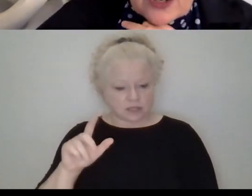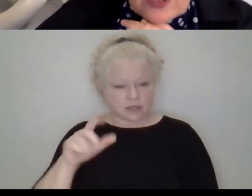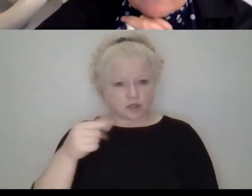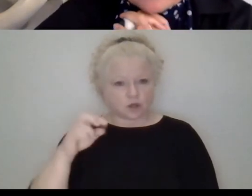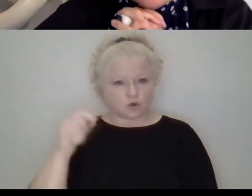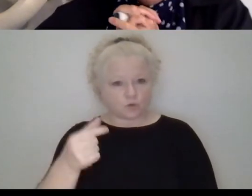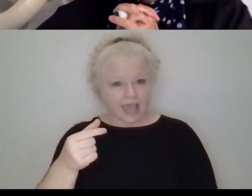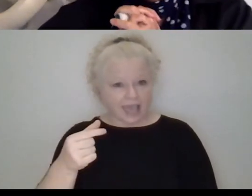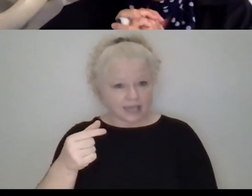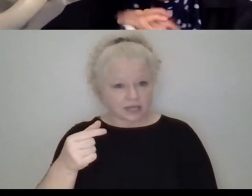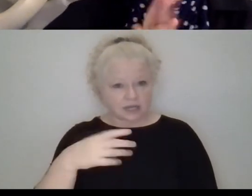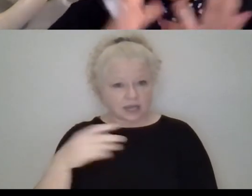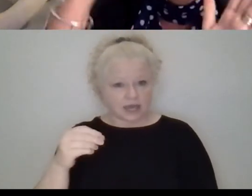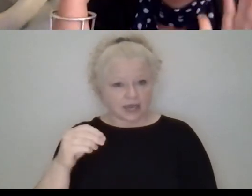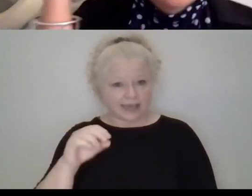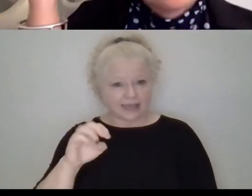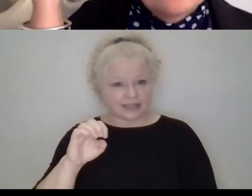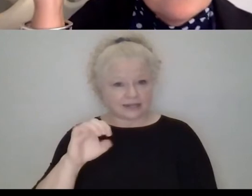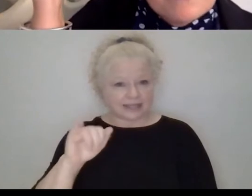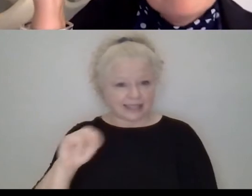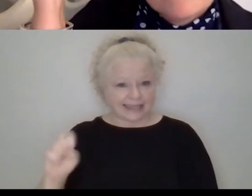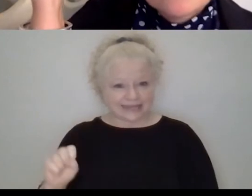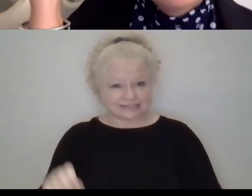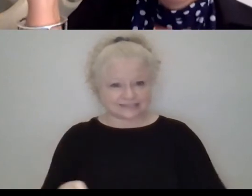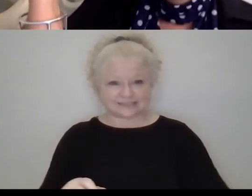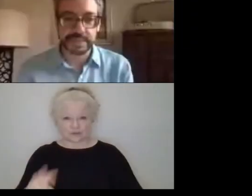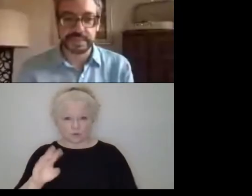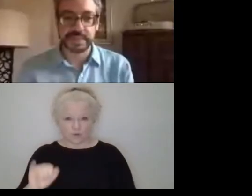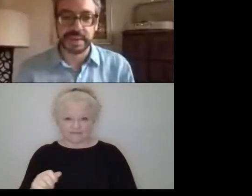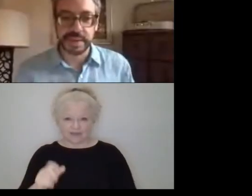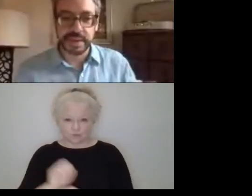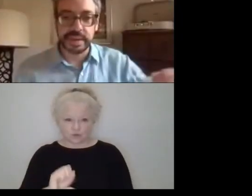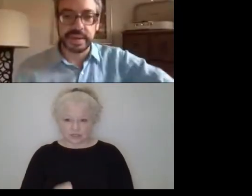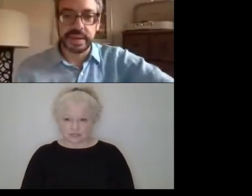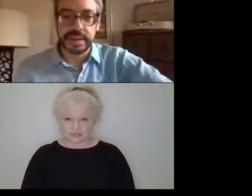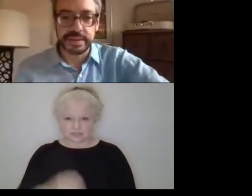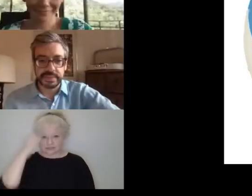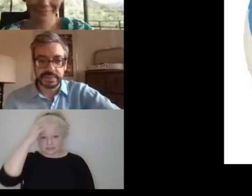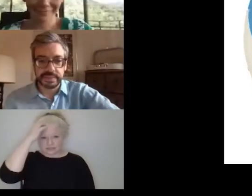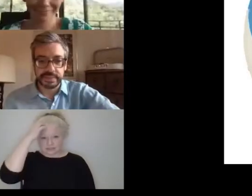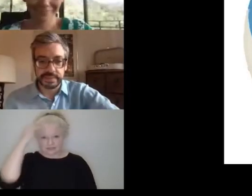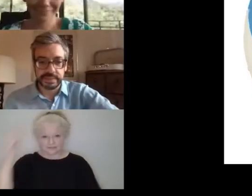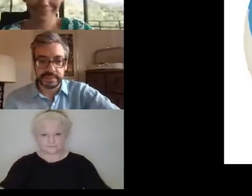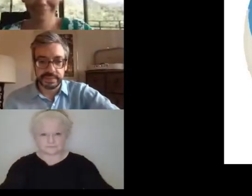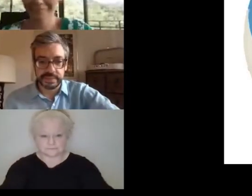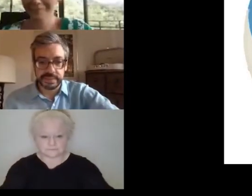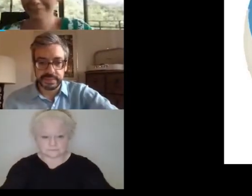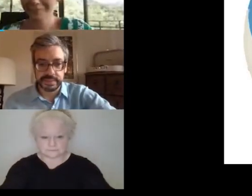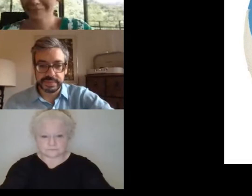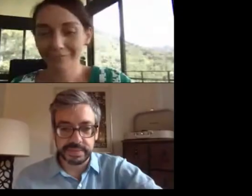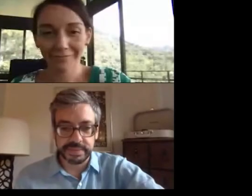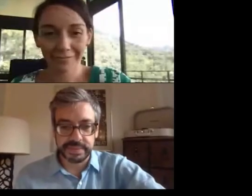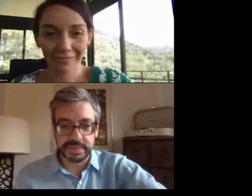Molitonov and Inez Guzman. I hope Inez got her Wi-Fi going if they're around. Well,